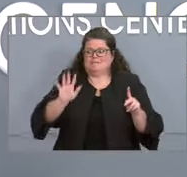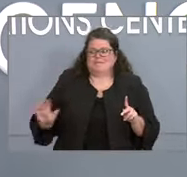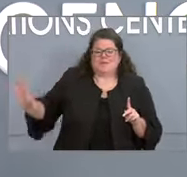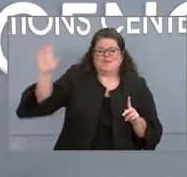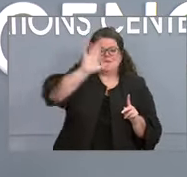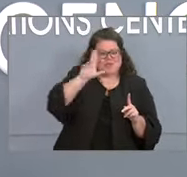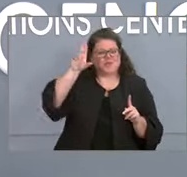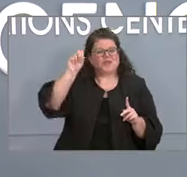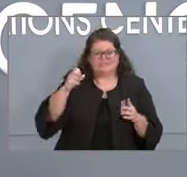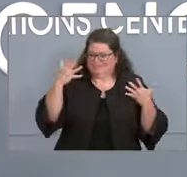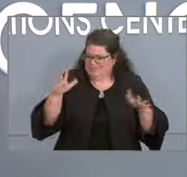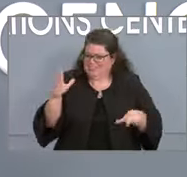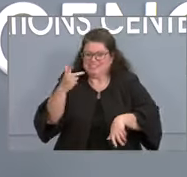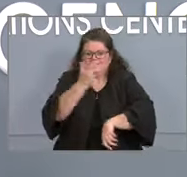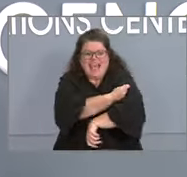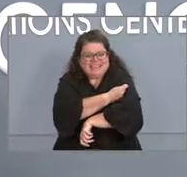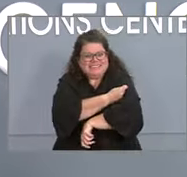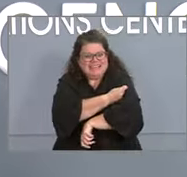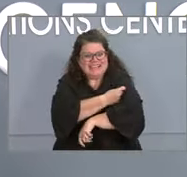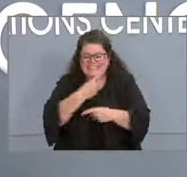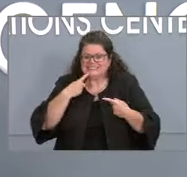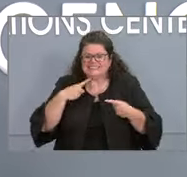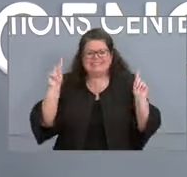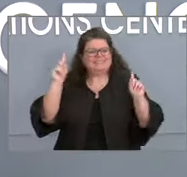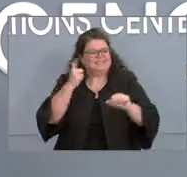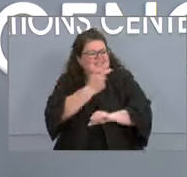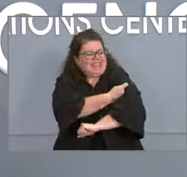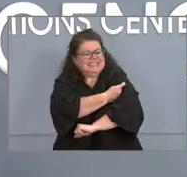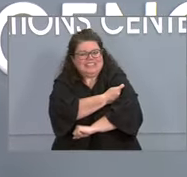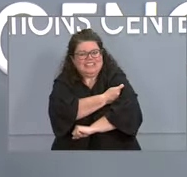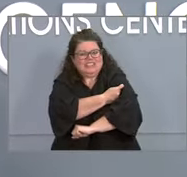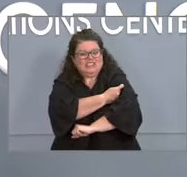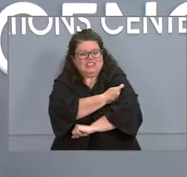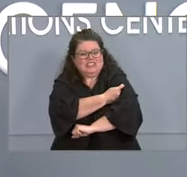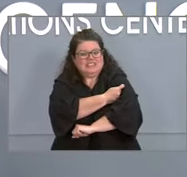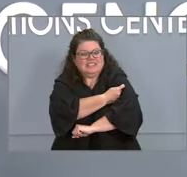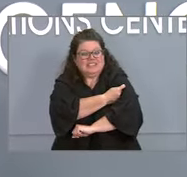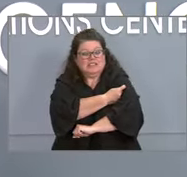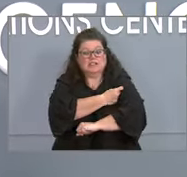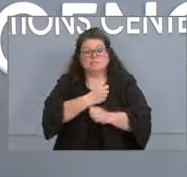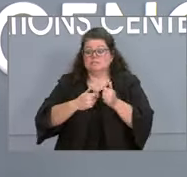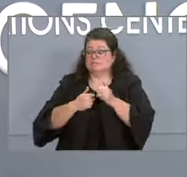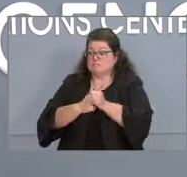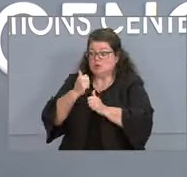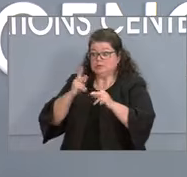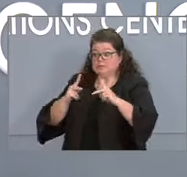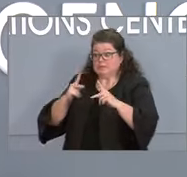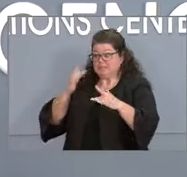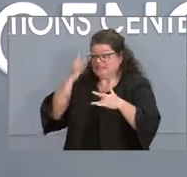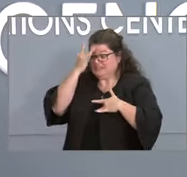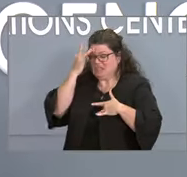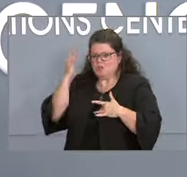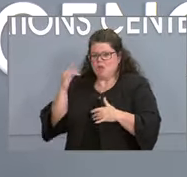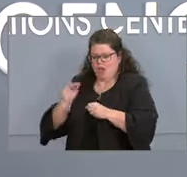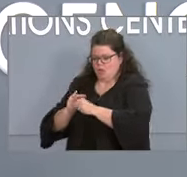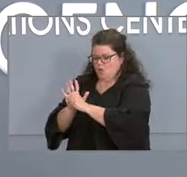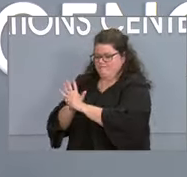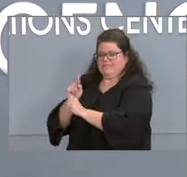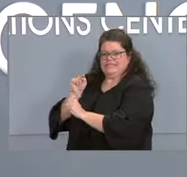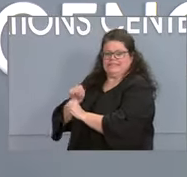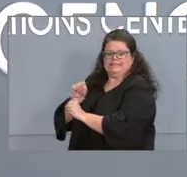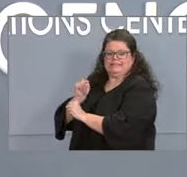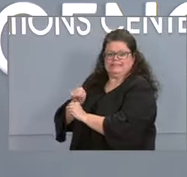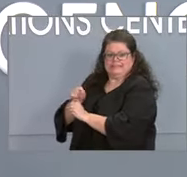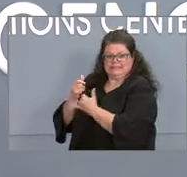and effective and saving lives. It is COVID that is making so many people critically ill, leaving many with long-lasting